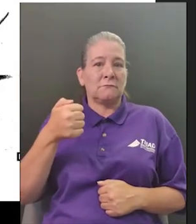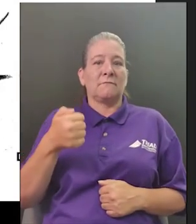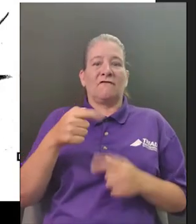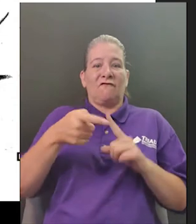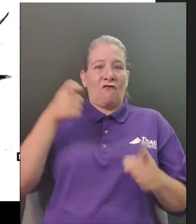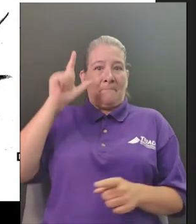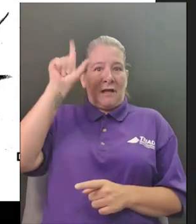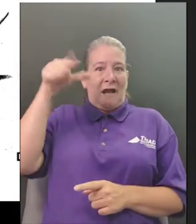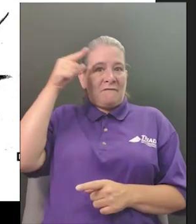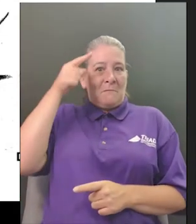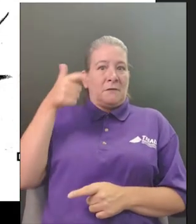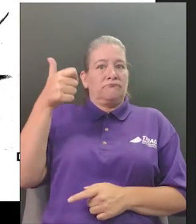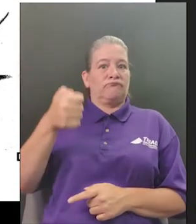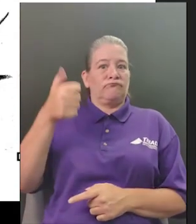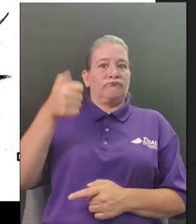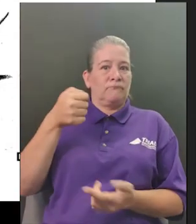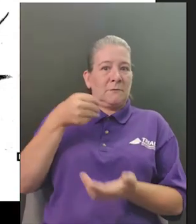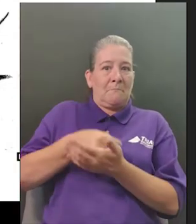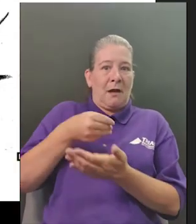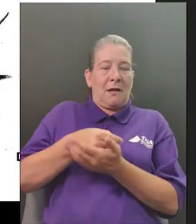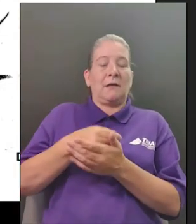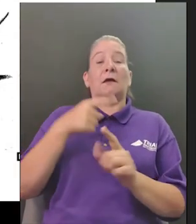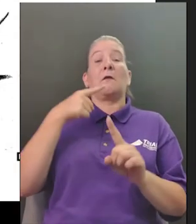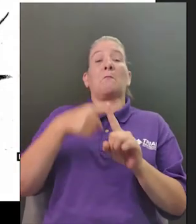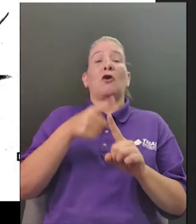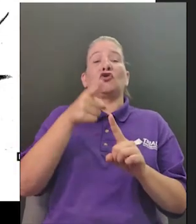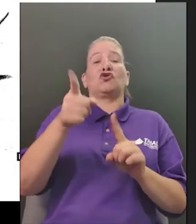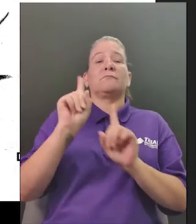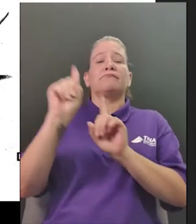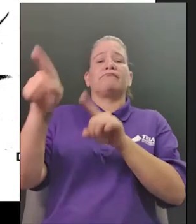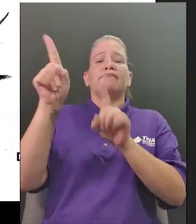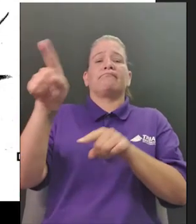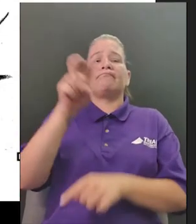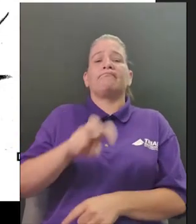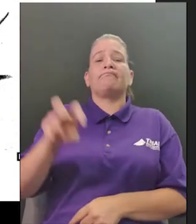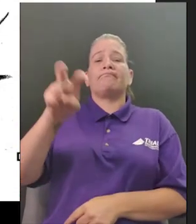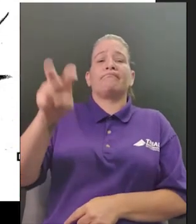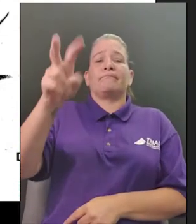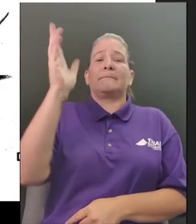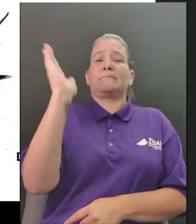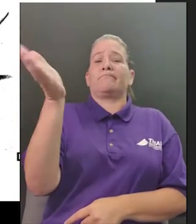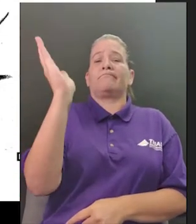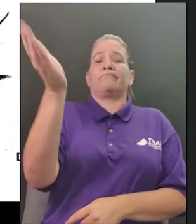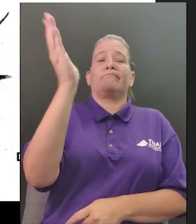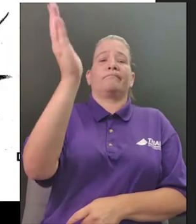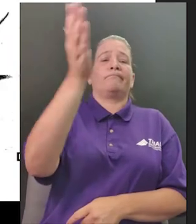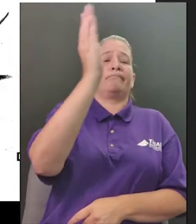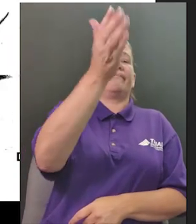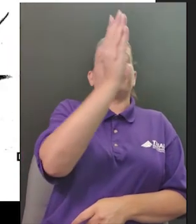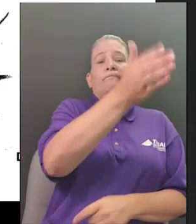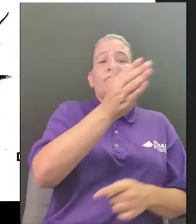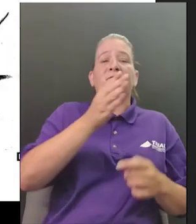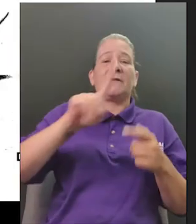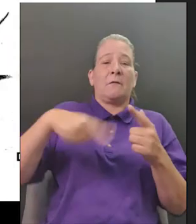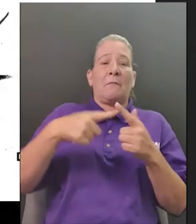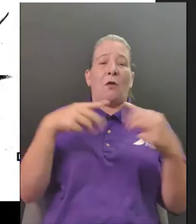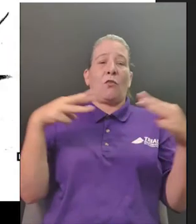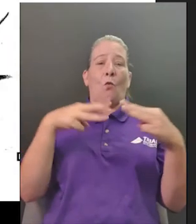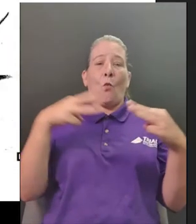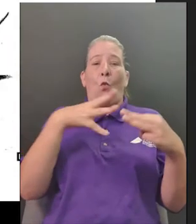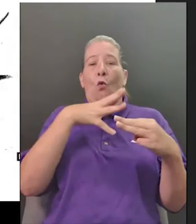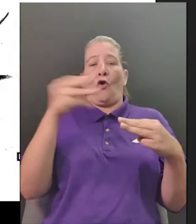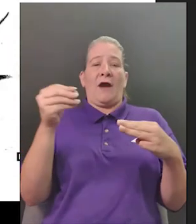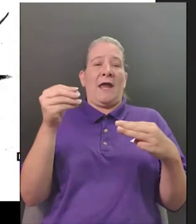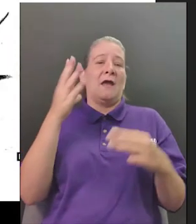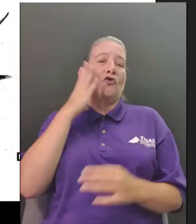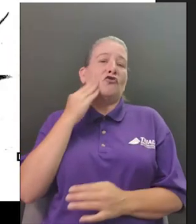the very first woman ever to receive a military pension so she got money from